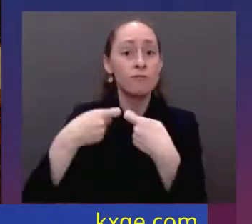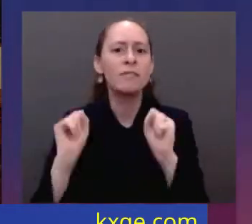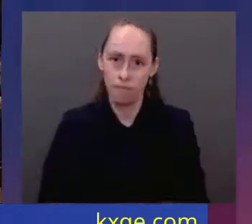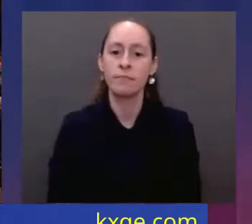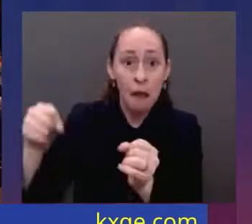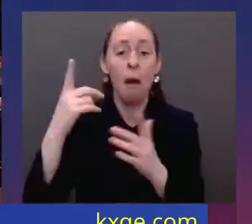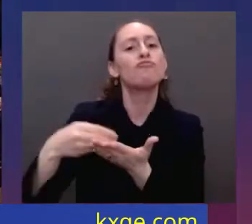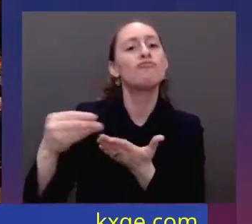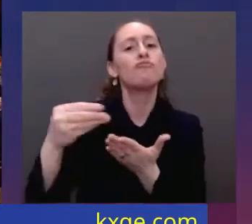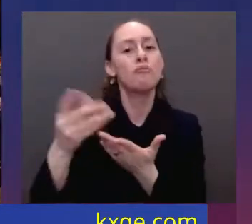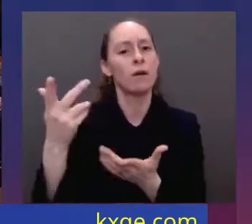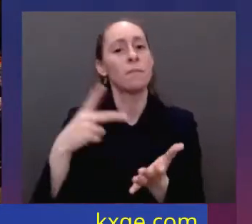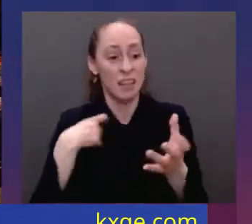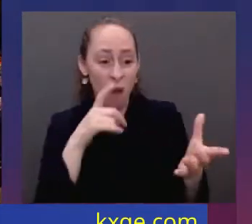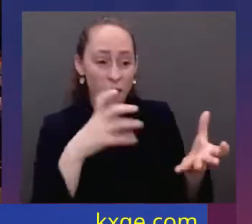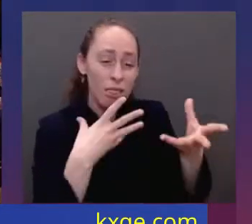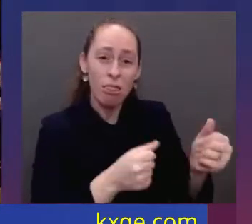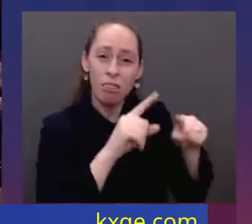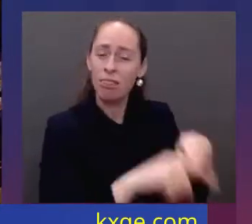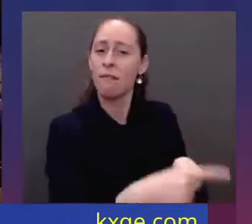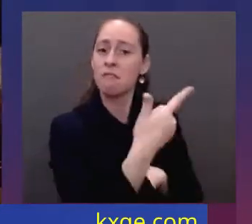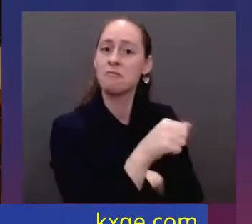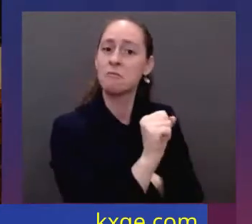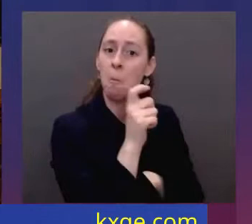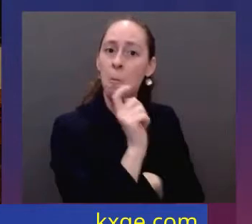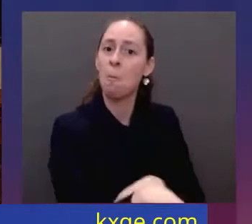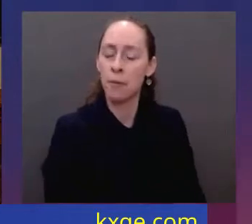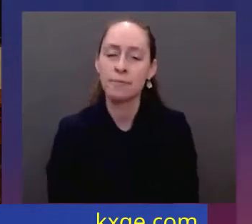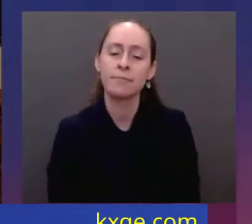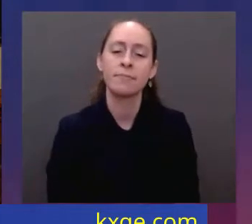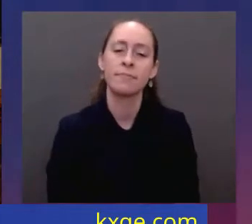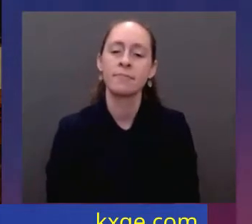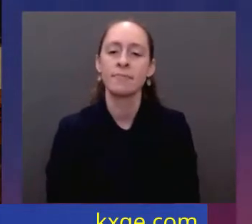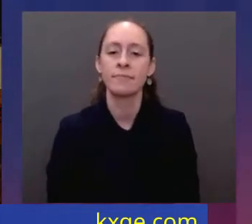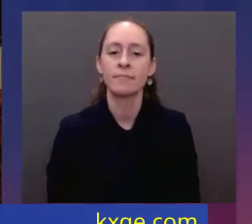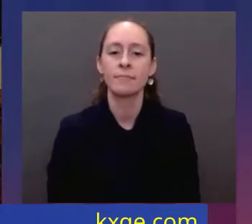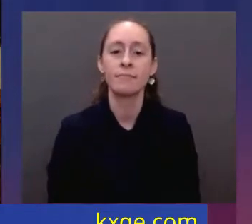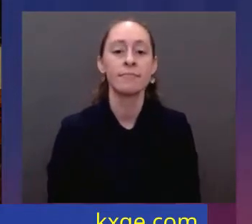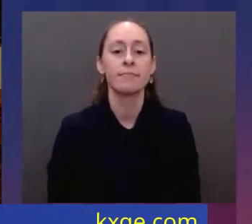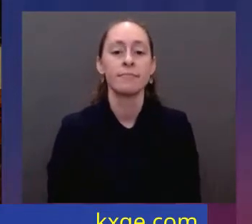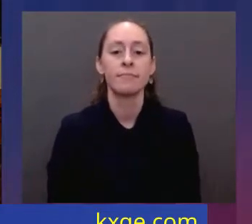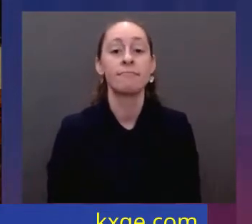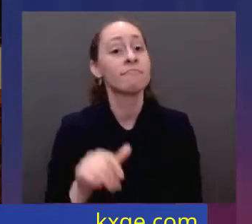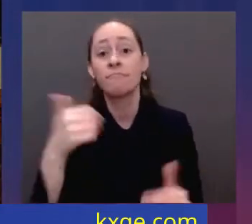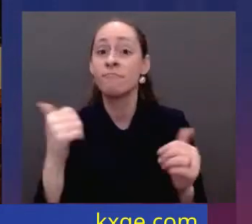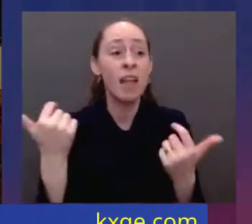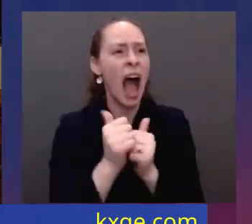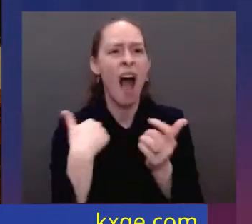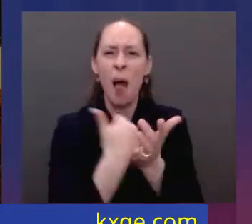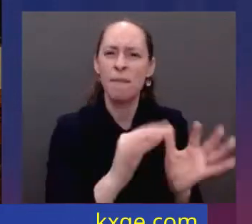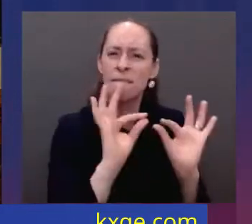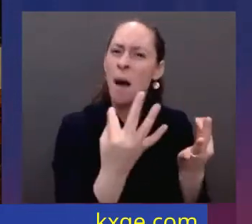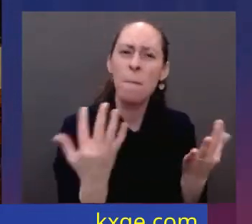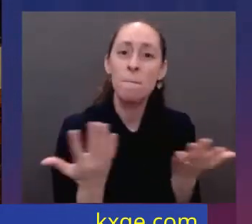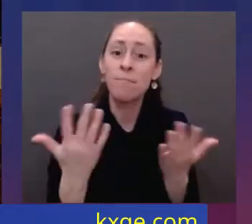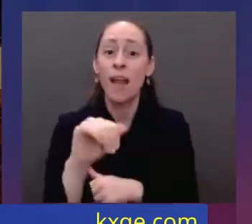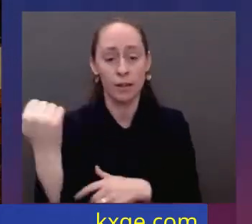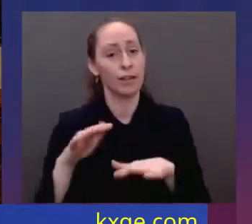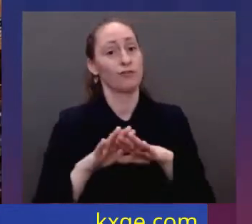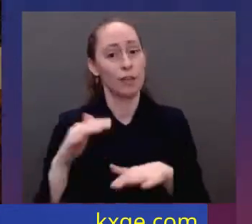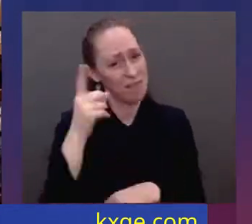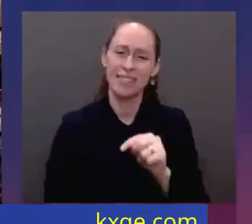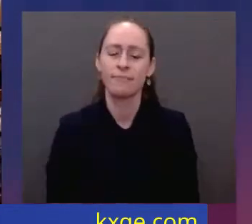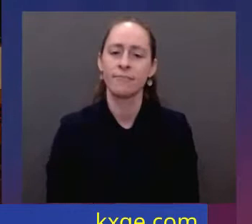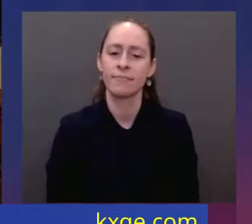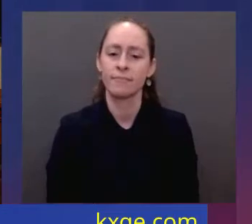pump. The third thing we can do to change the standard of living for hard-working folks is cut the cost of child care. Cut the cost of child care.